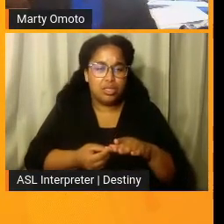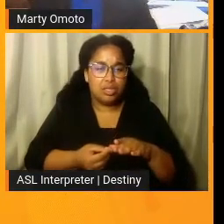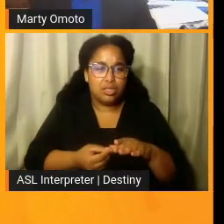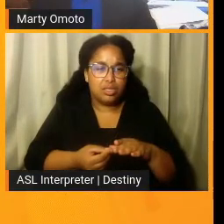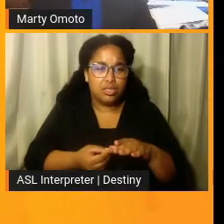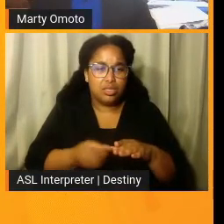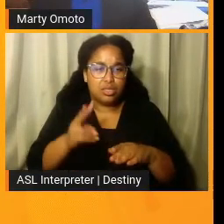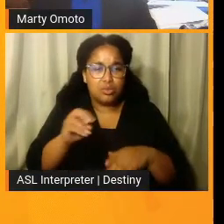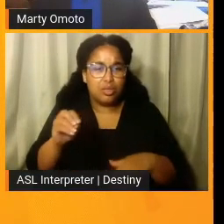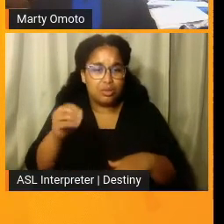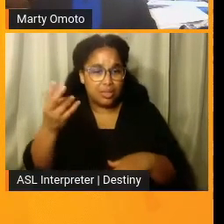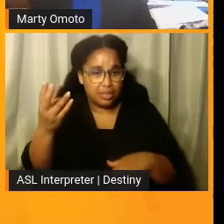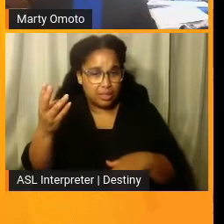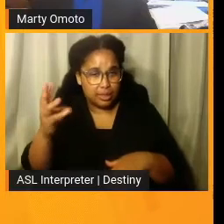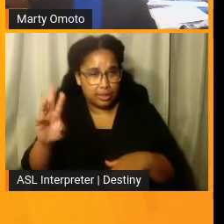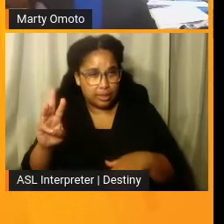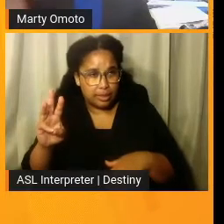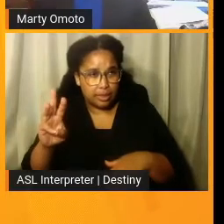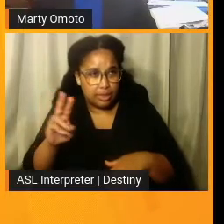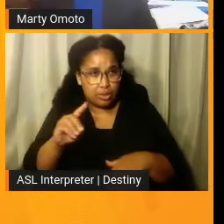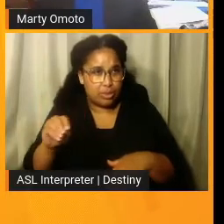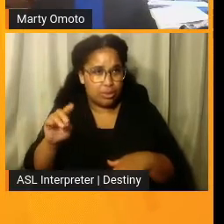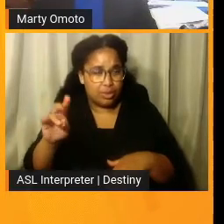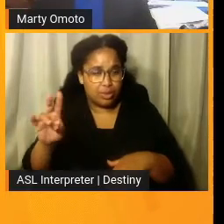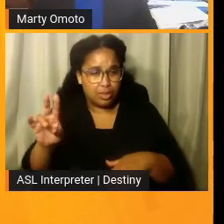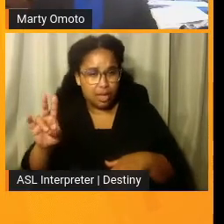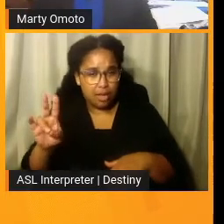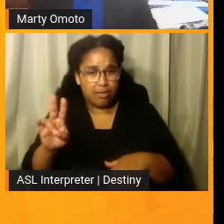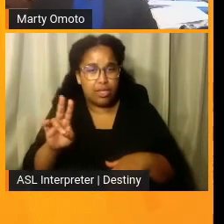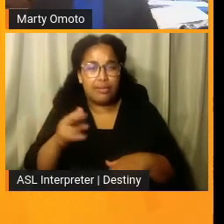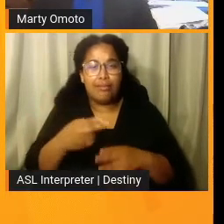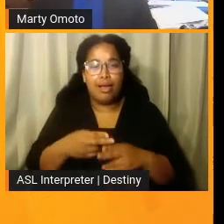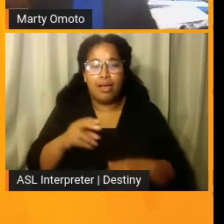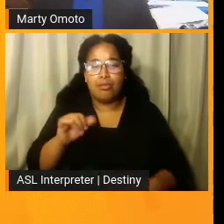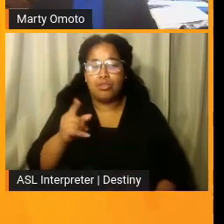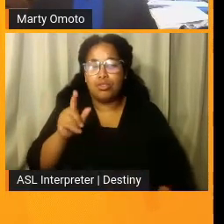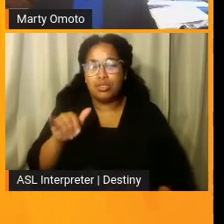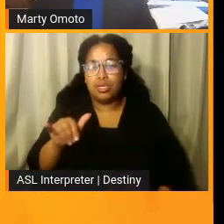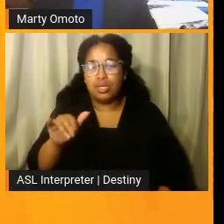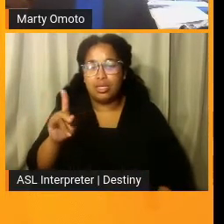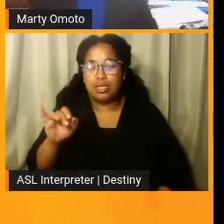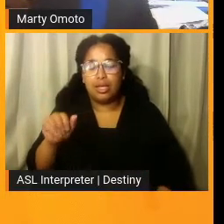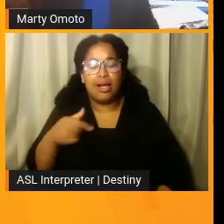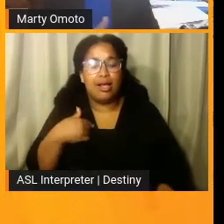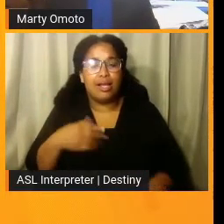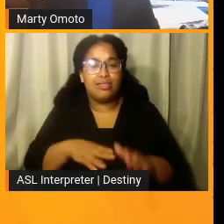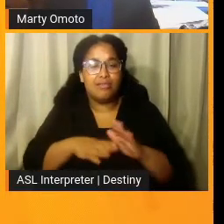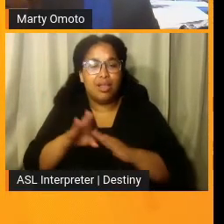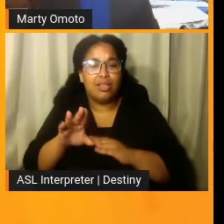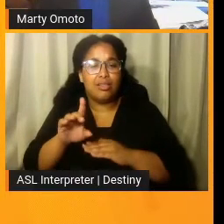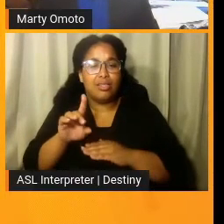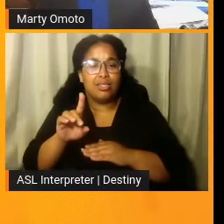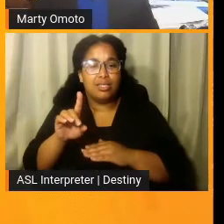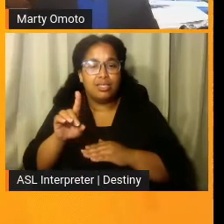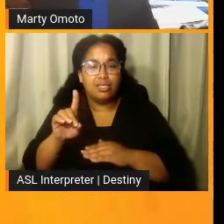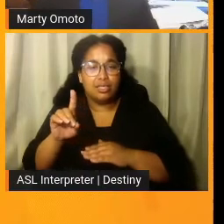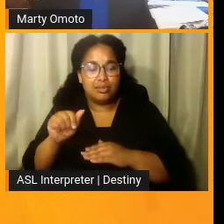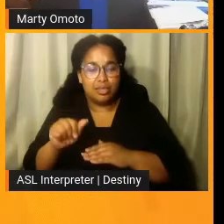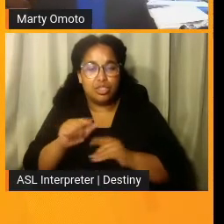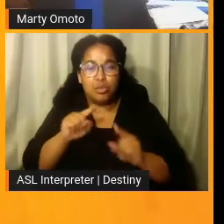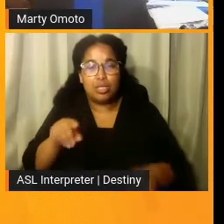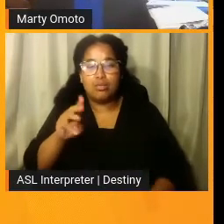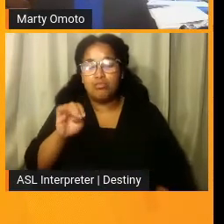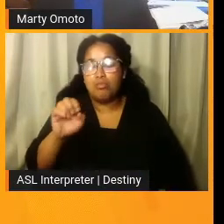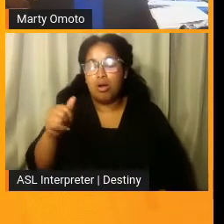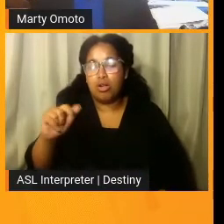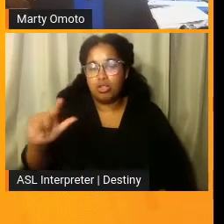I think 2006, 2007. Name is Shirley Klein. She had developmental disabilities. She went to Marshall University in West Virginia back